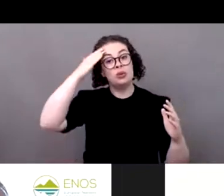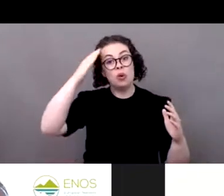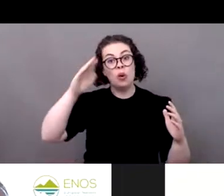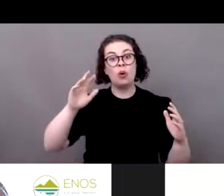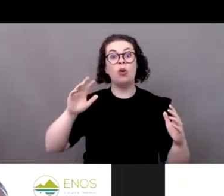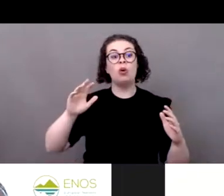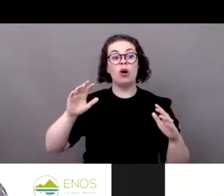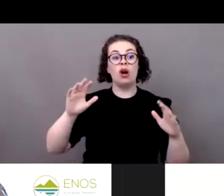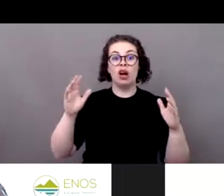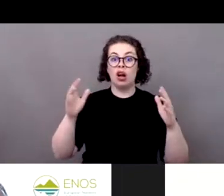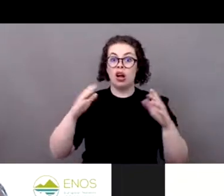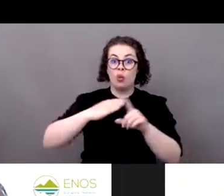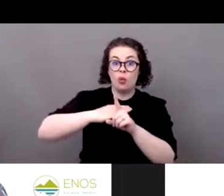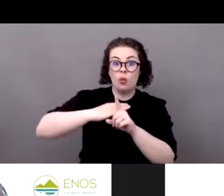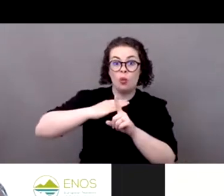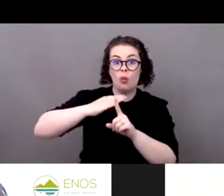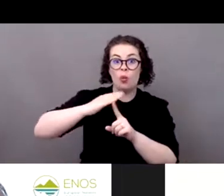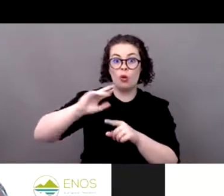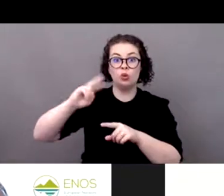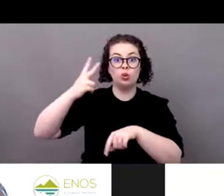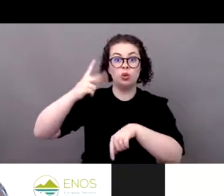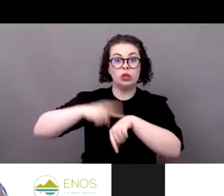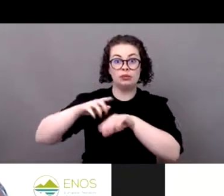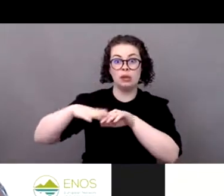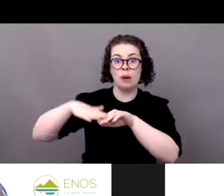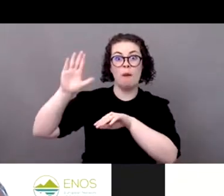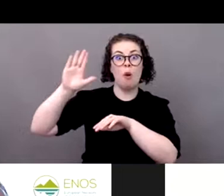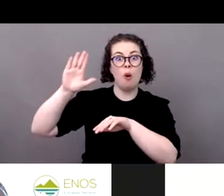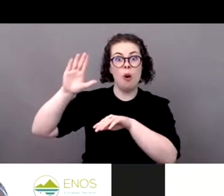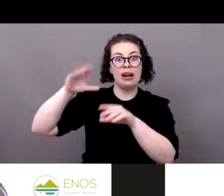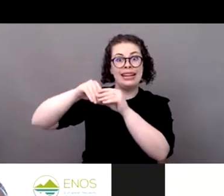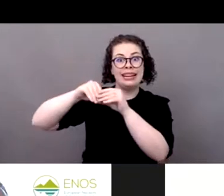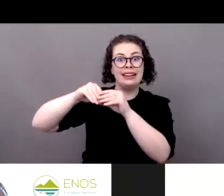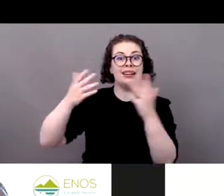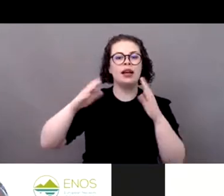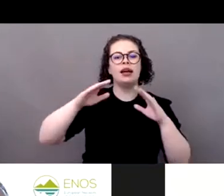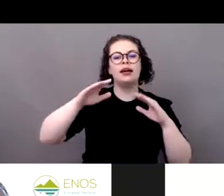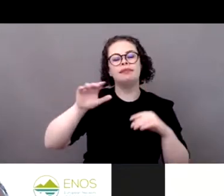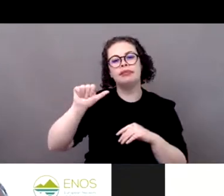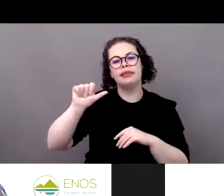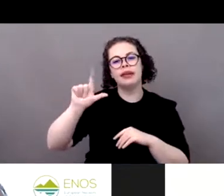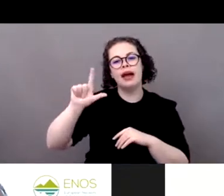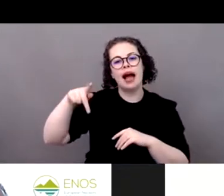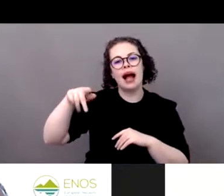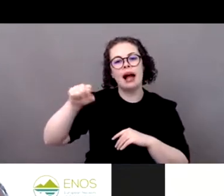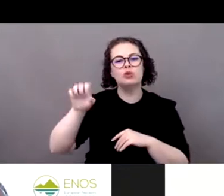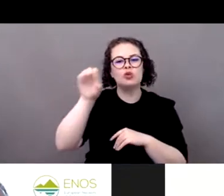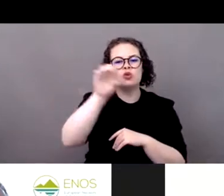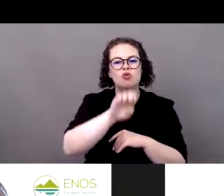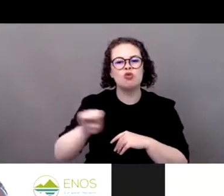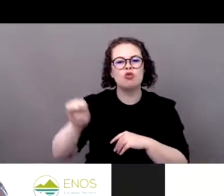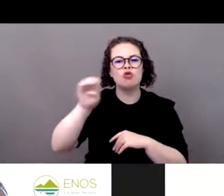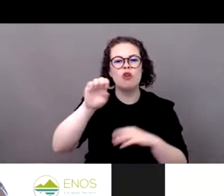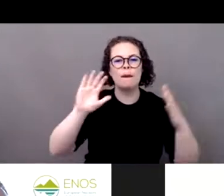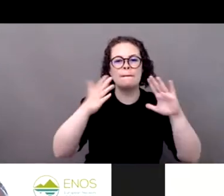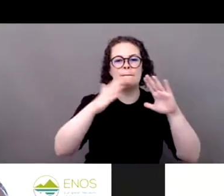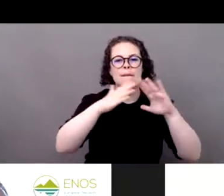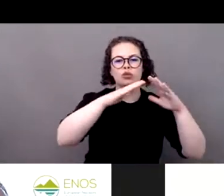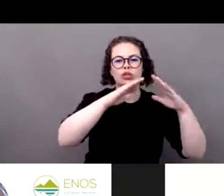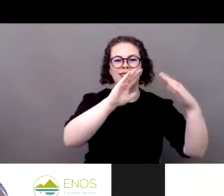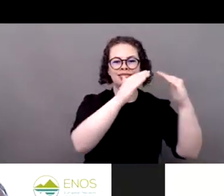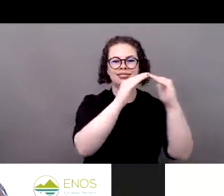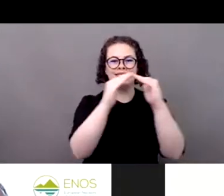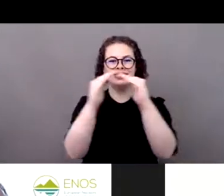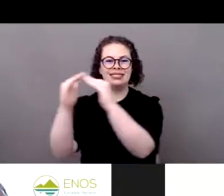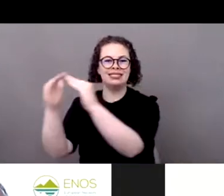so we've already seen about two degrees warming happening in the Alps. And that basically means that the 4000 glaciers that we